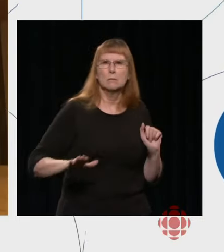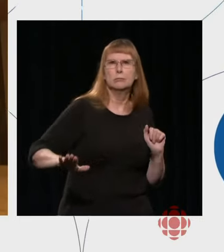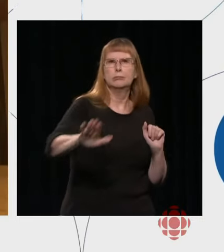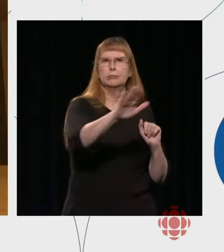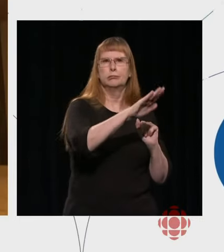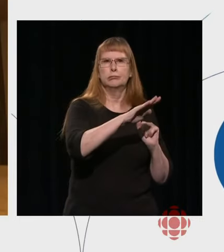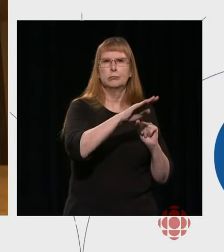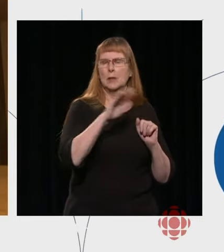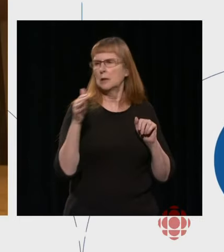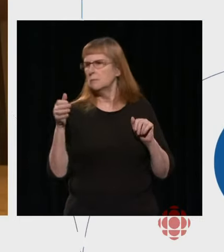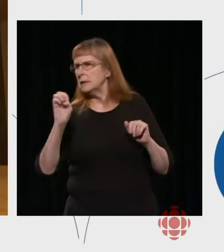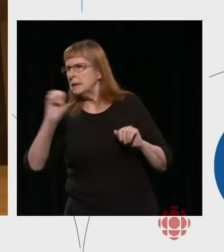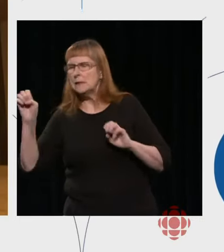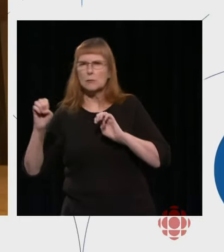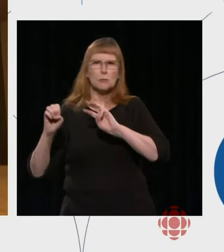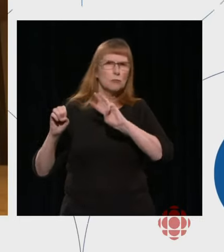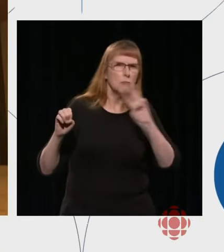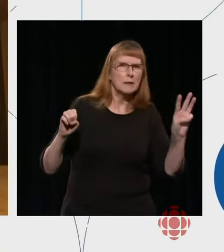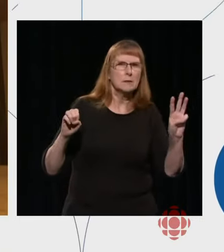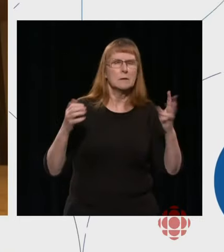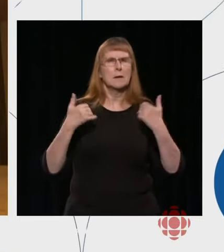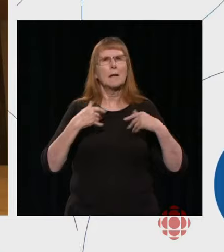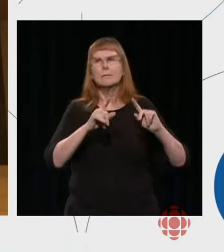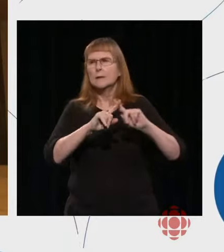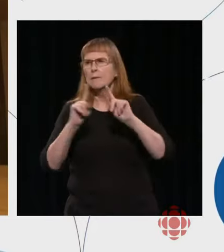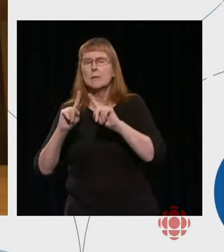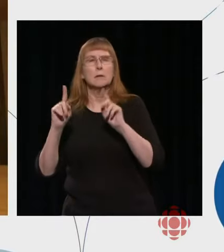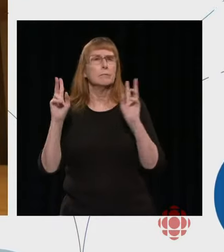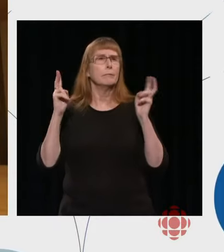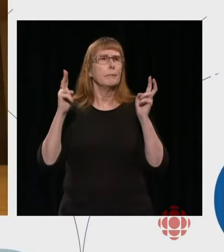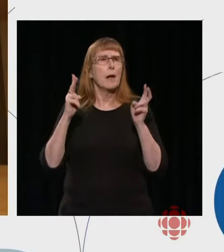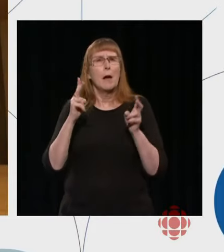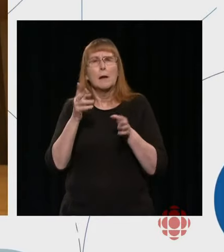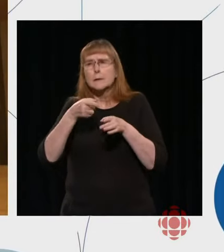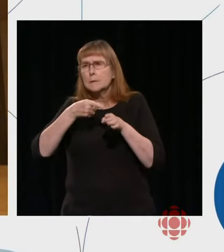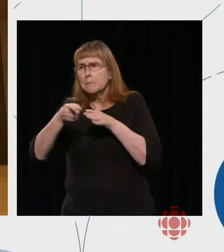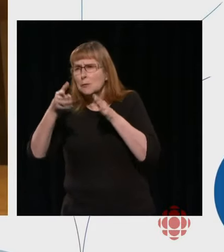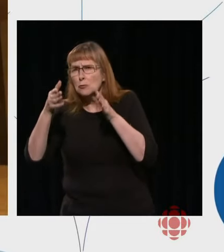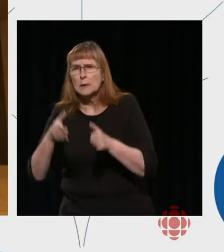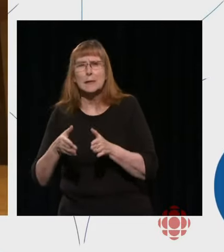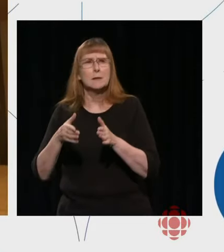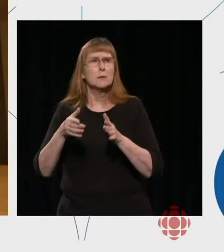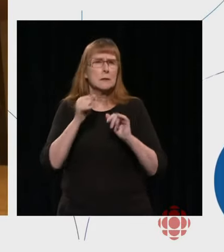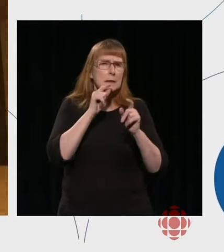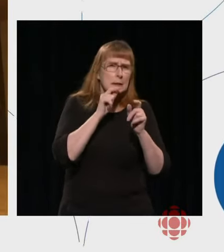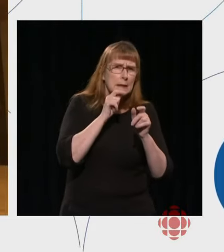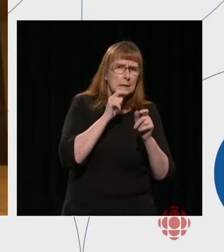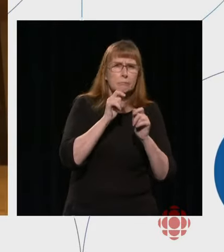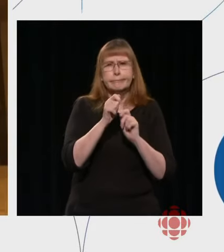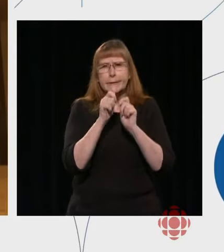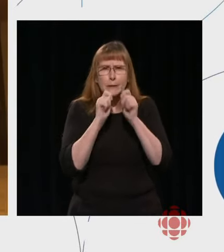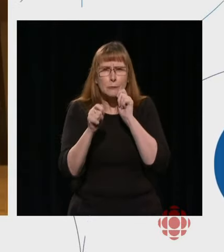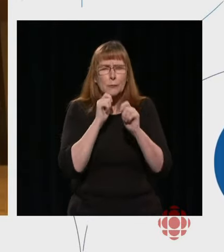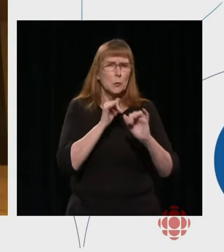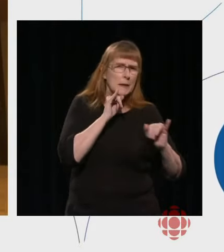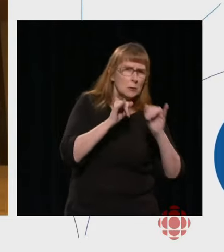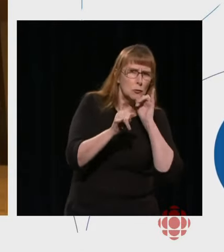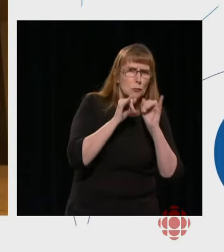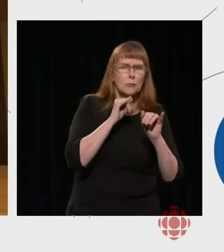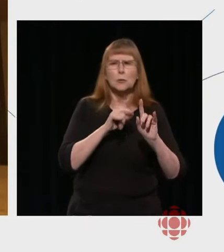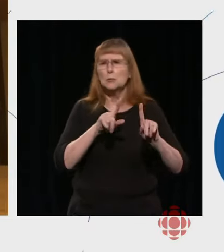have different candidates and different specialists who come from across the country. We want our subjects to be selected